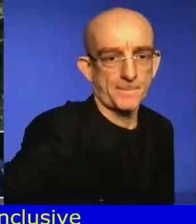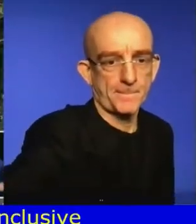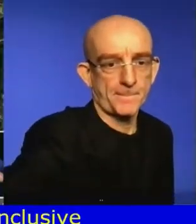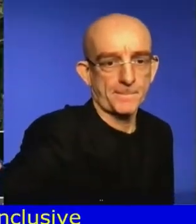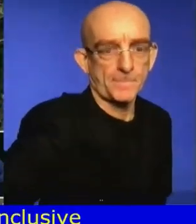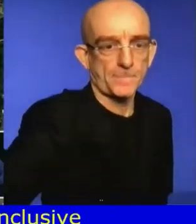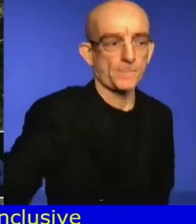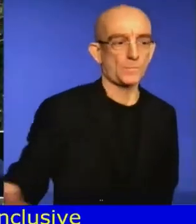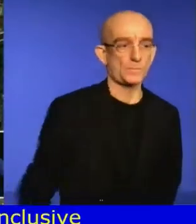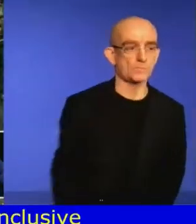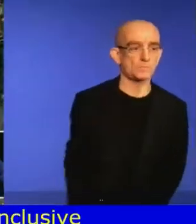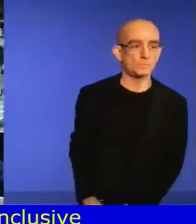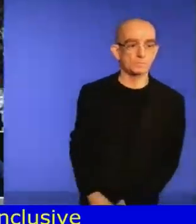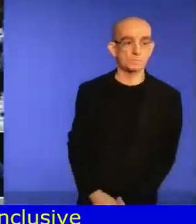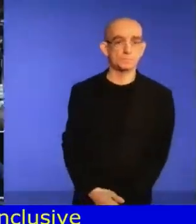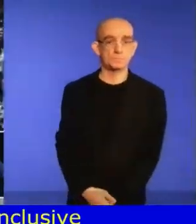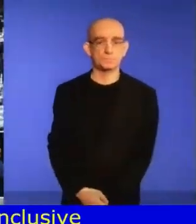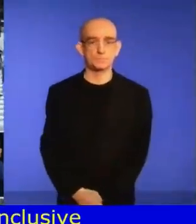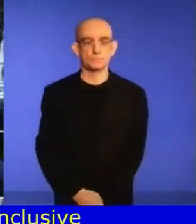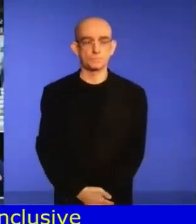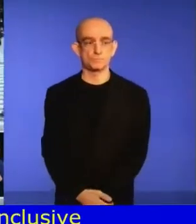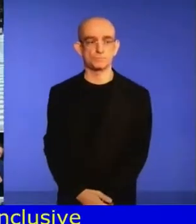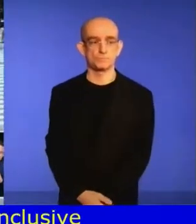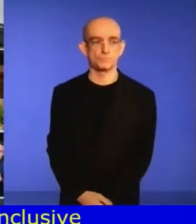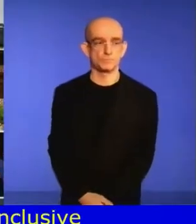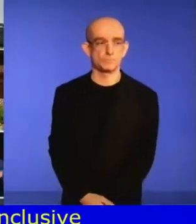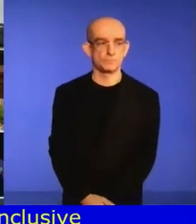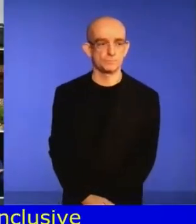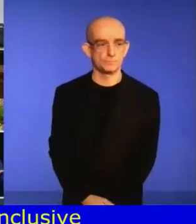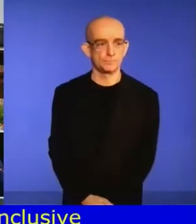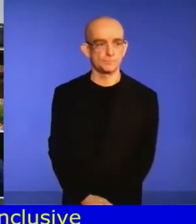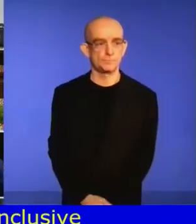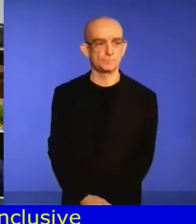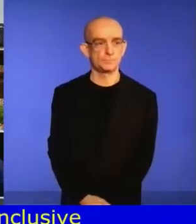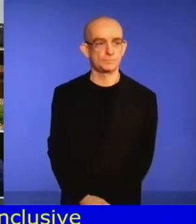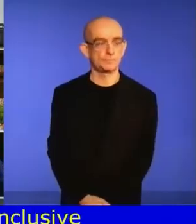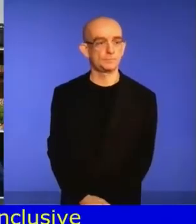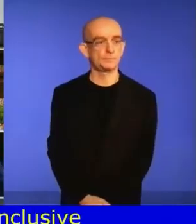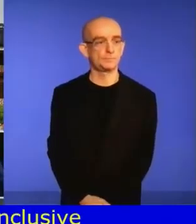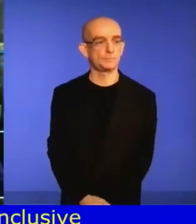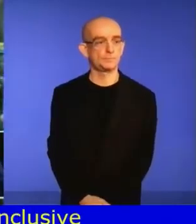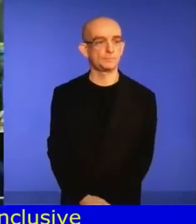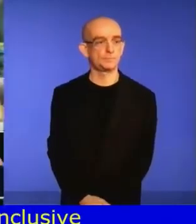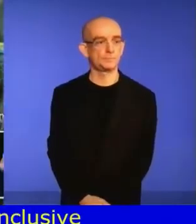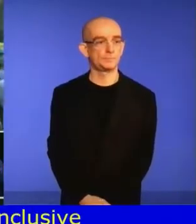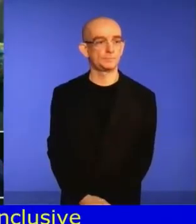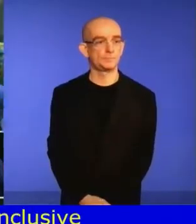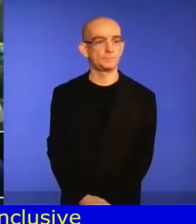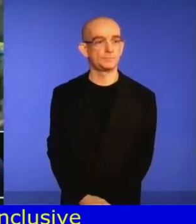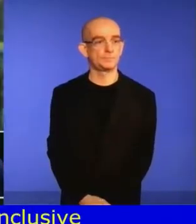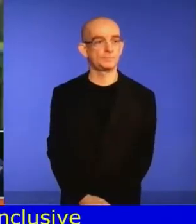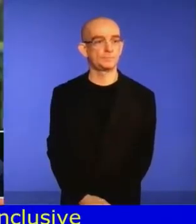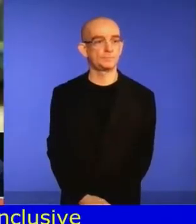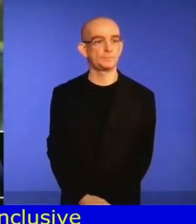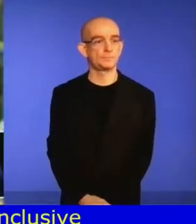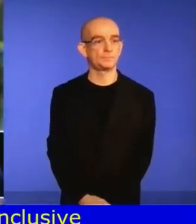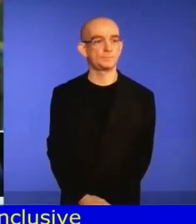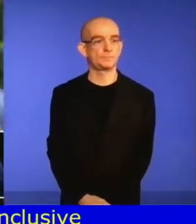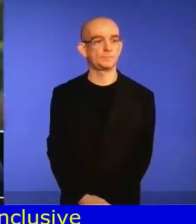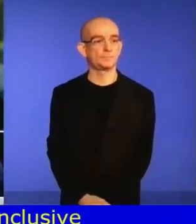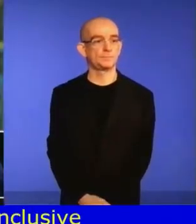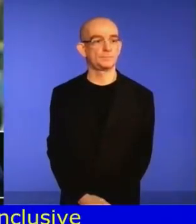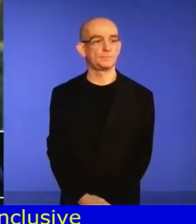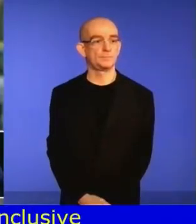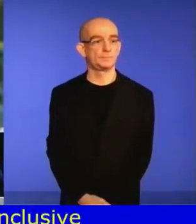Persons with Disabilities represent around 15% of the world's population, which is equivalent to more than 1 billion